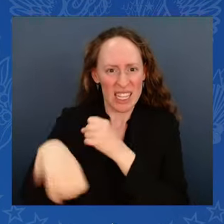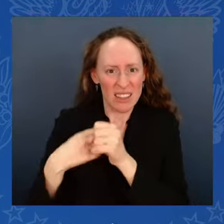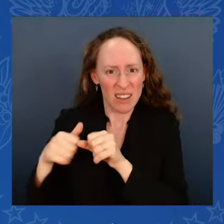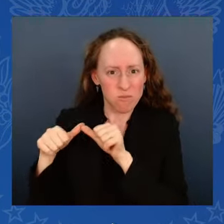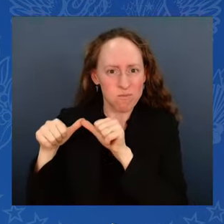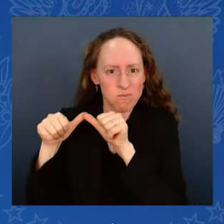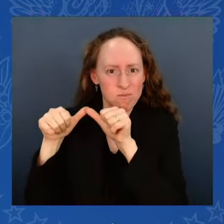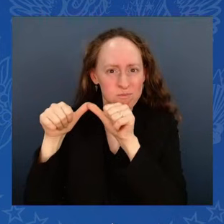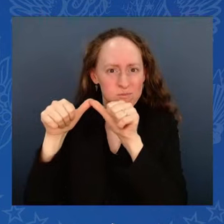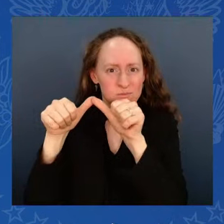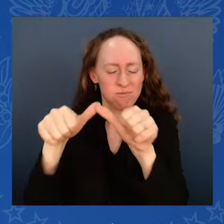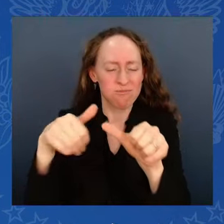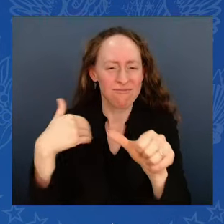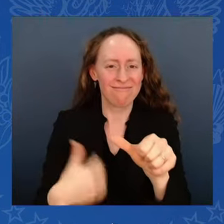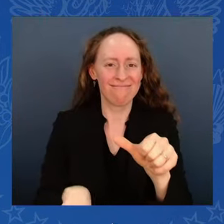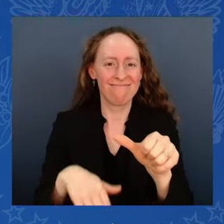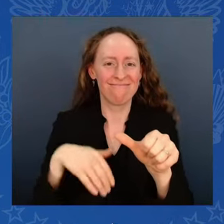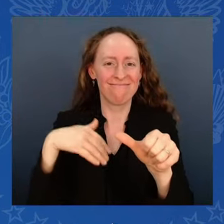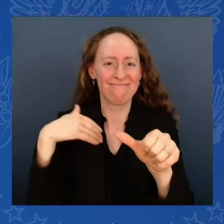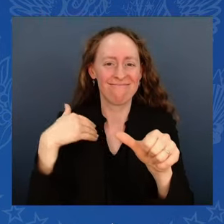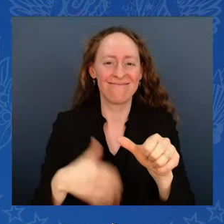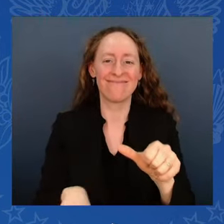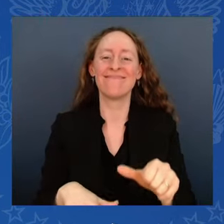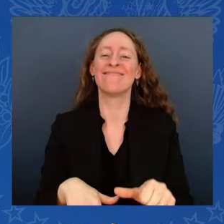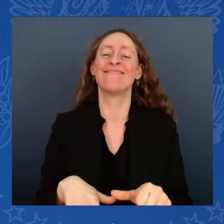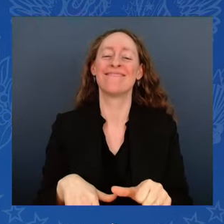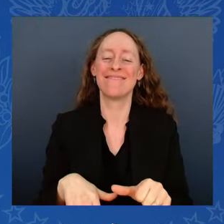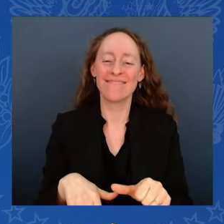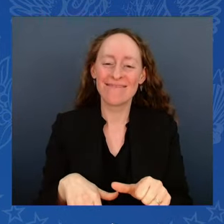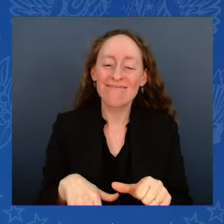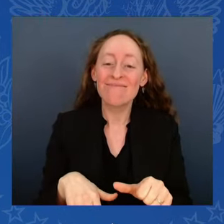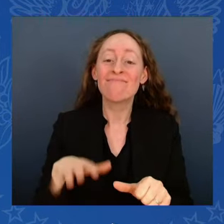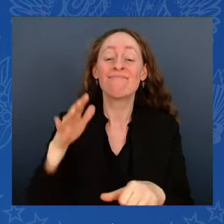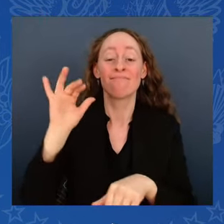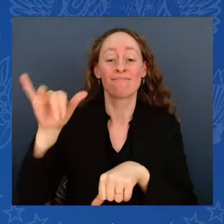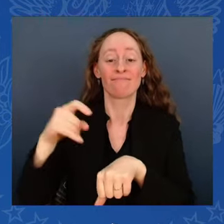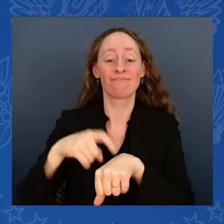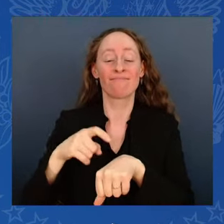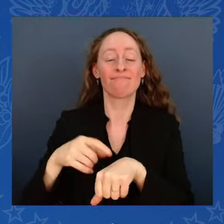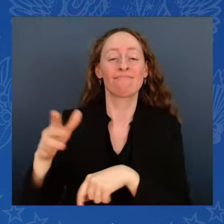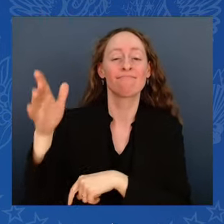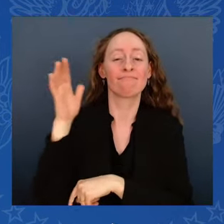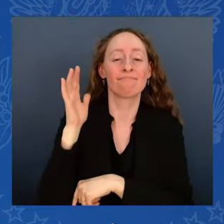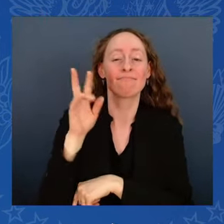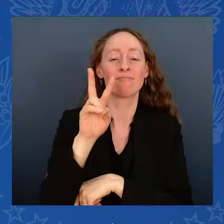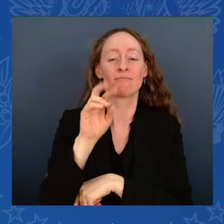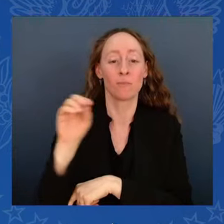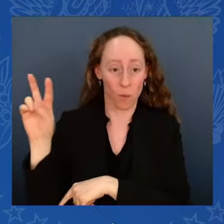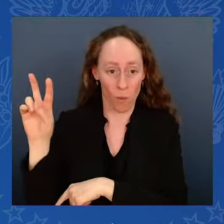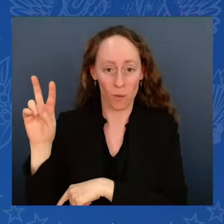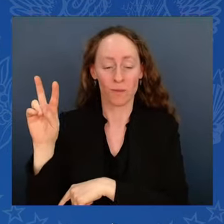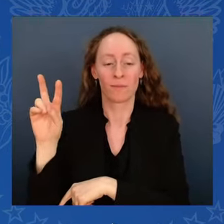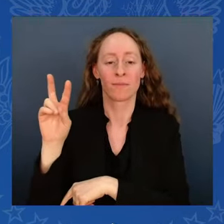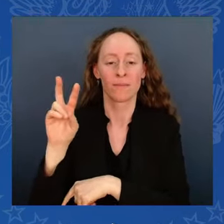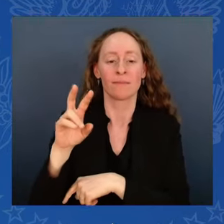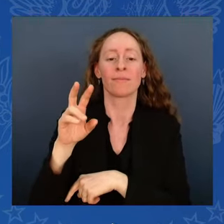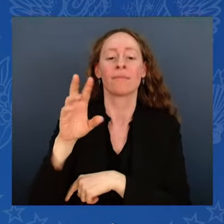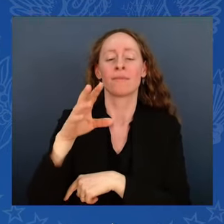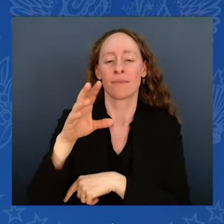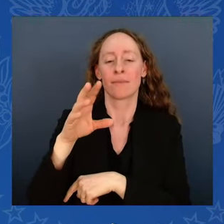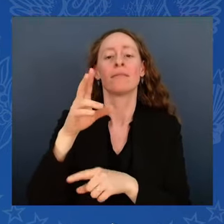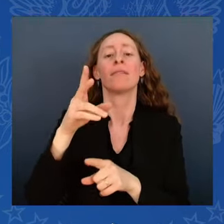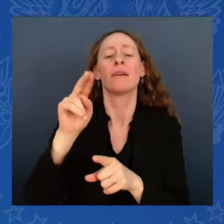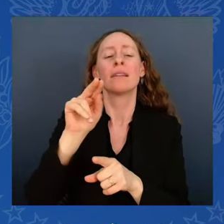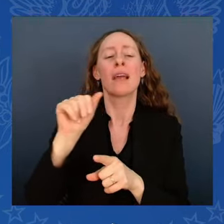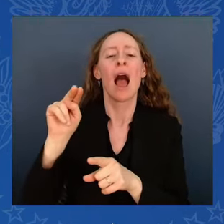In year 2000, National Action Network was able to get the two candidates for presidential